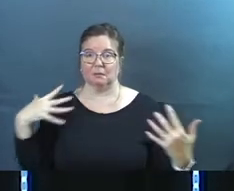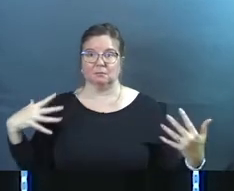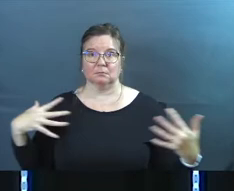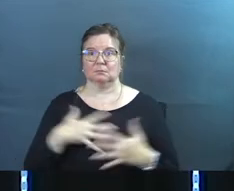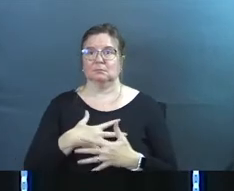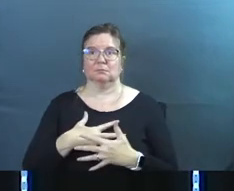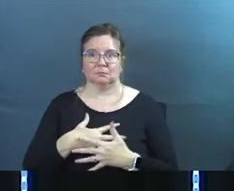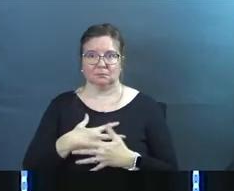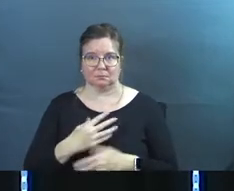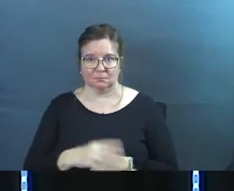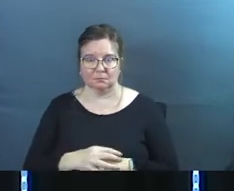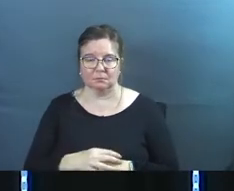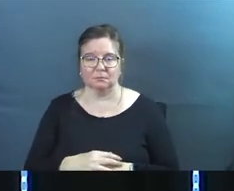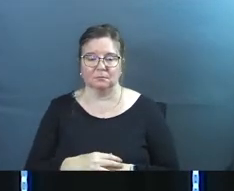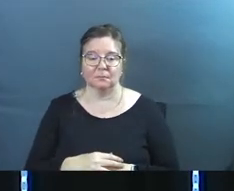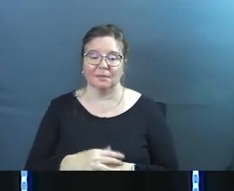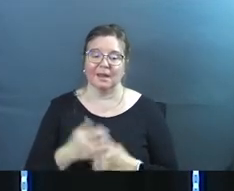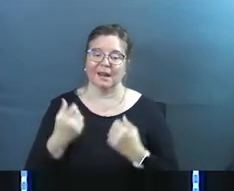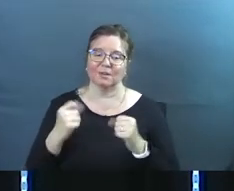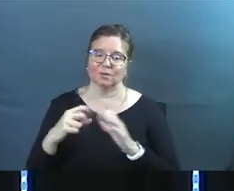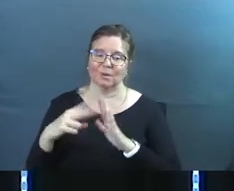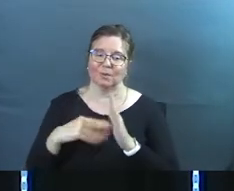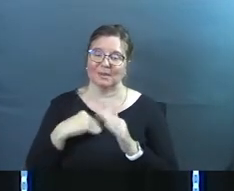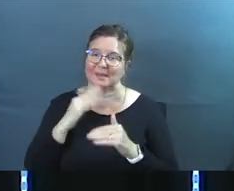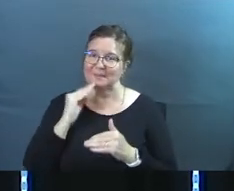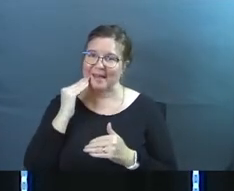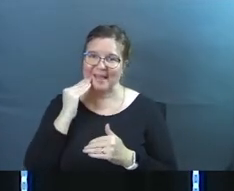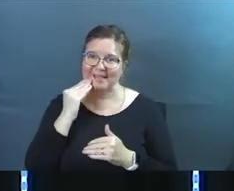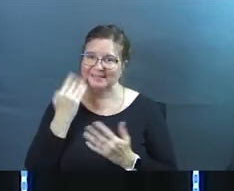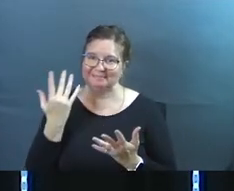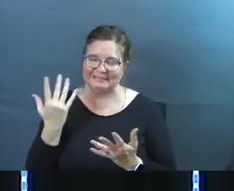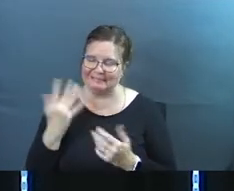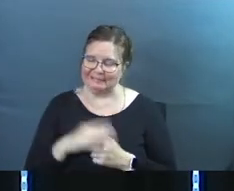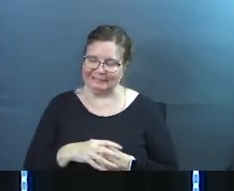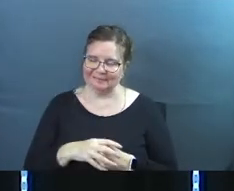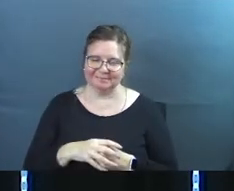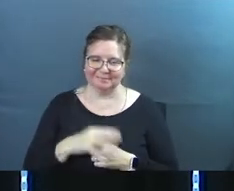fear and I tried to read that with a smile on my face